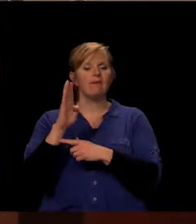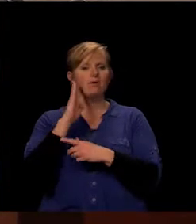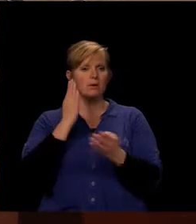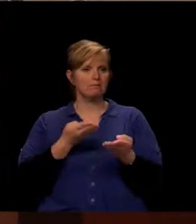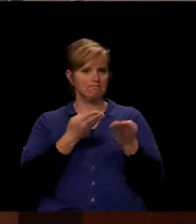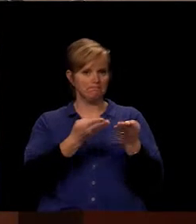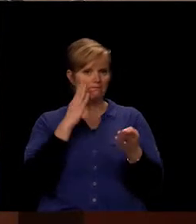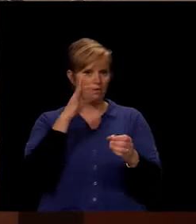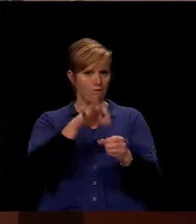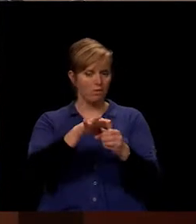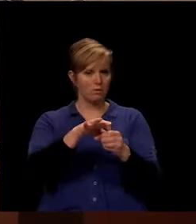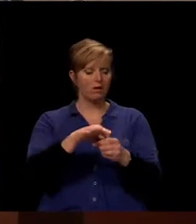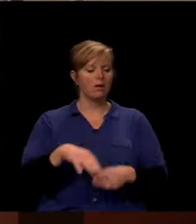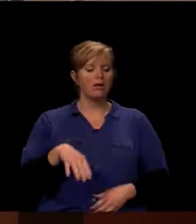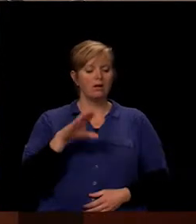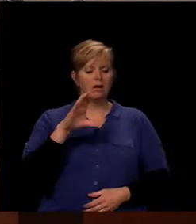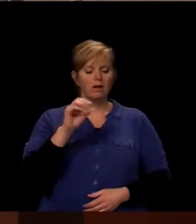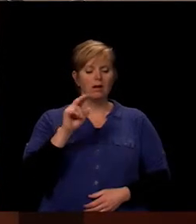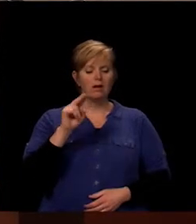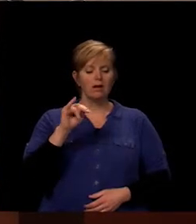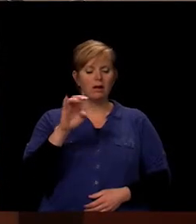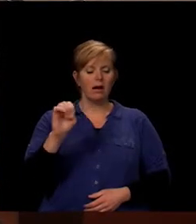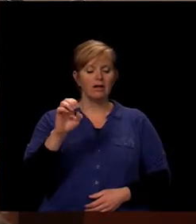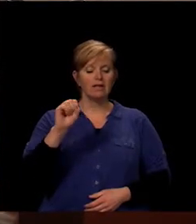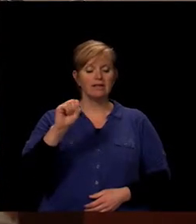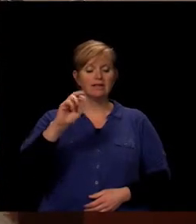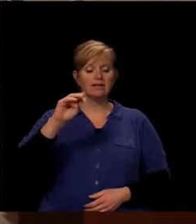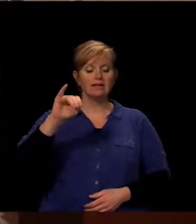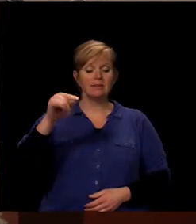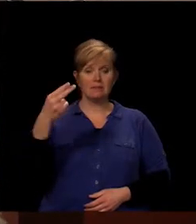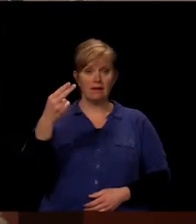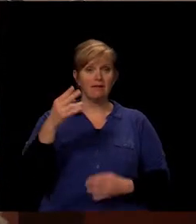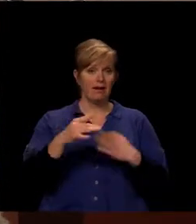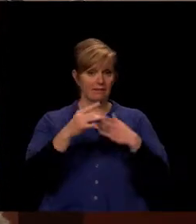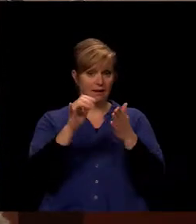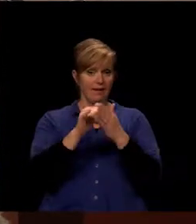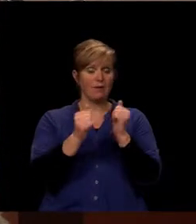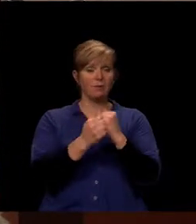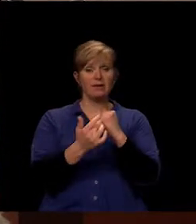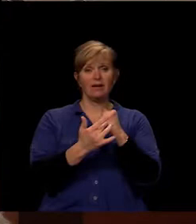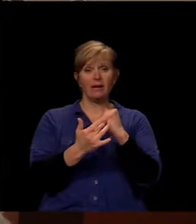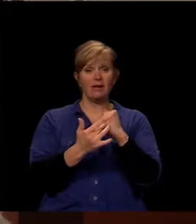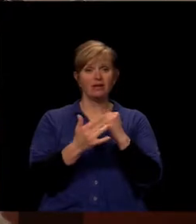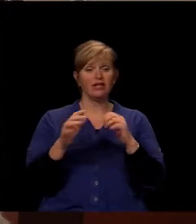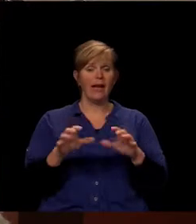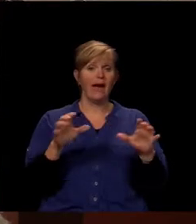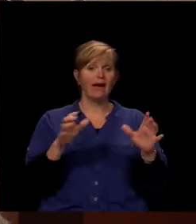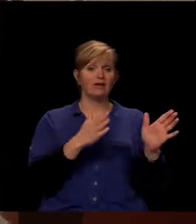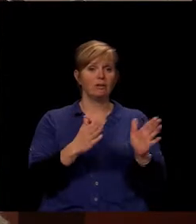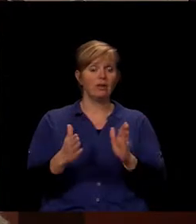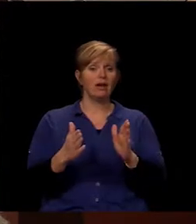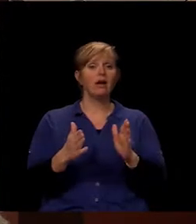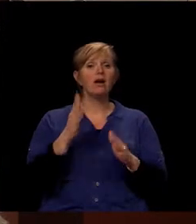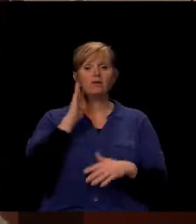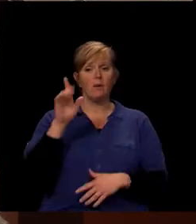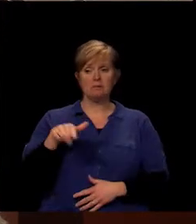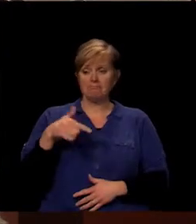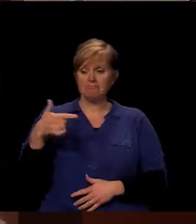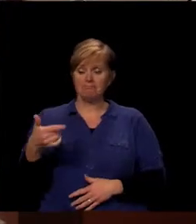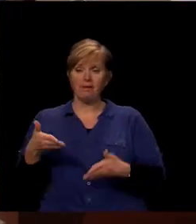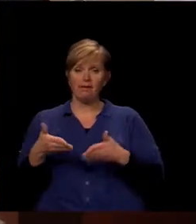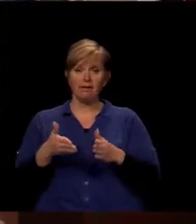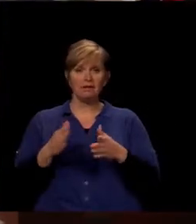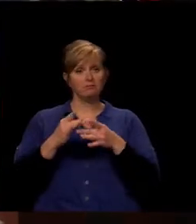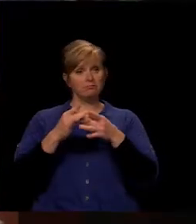Smith has really led this project with our technology action plans and so I'm just going to turn it right over to her and let her get started